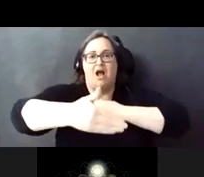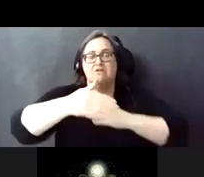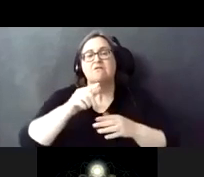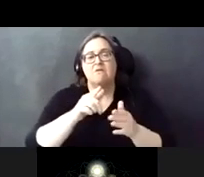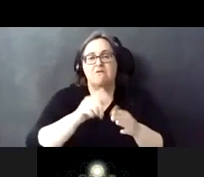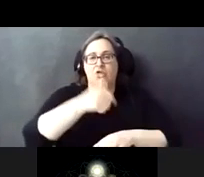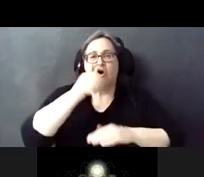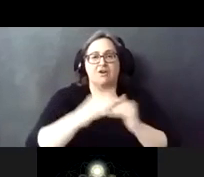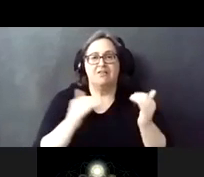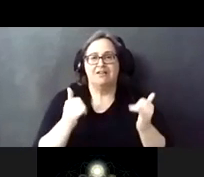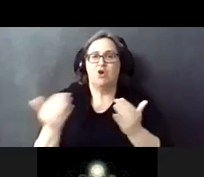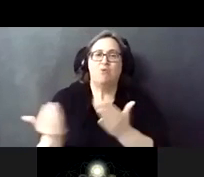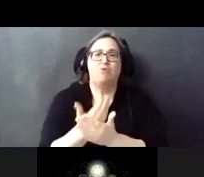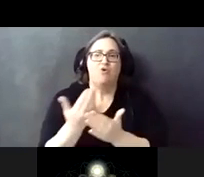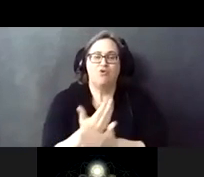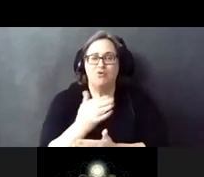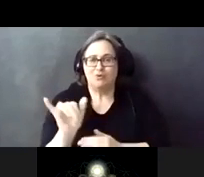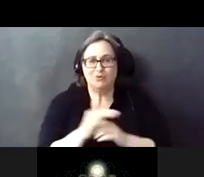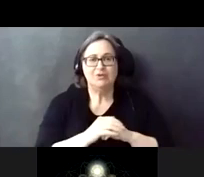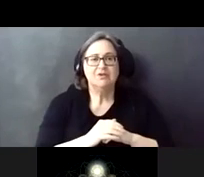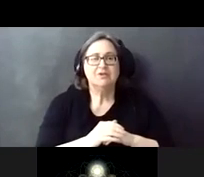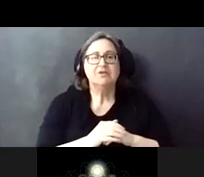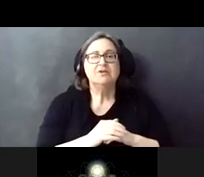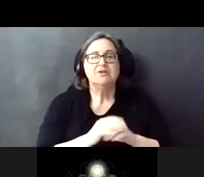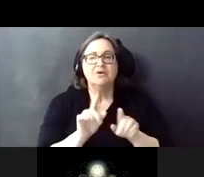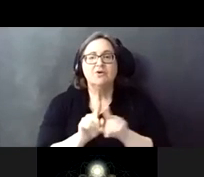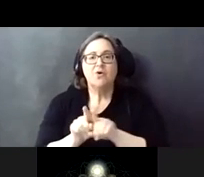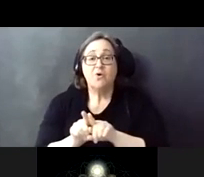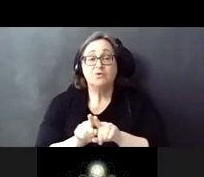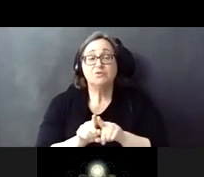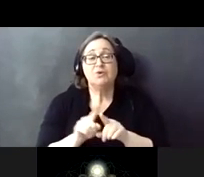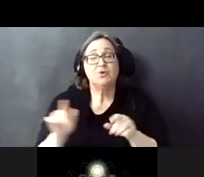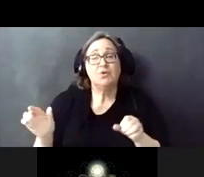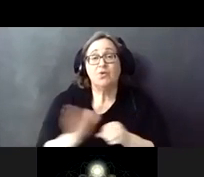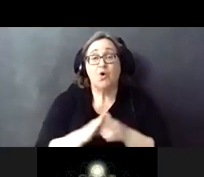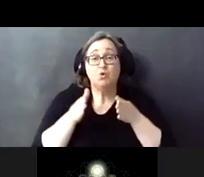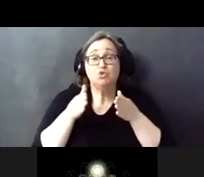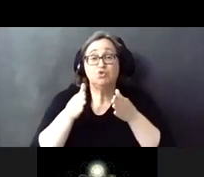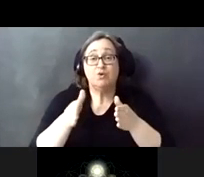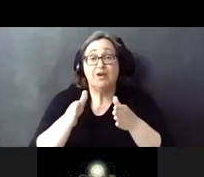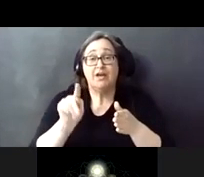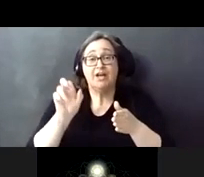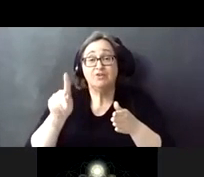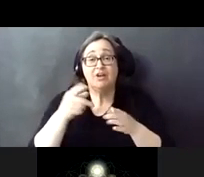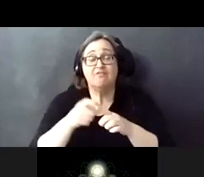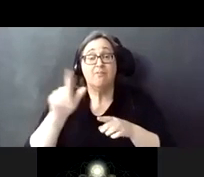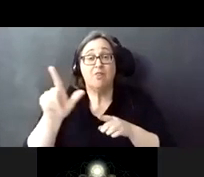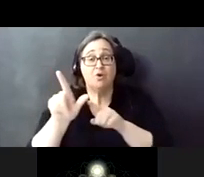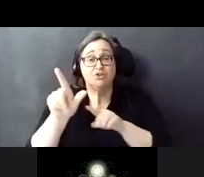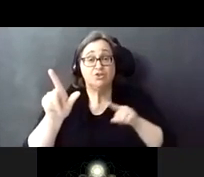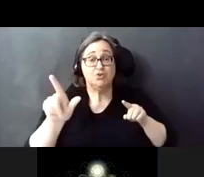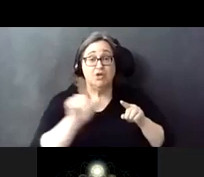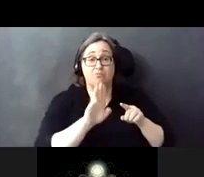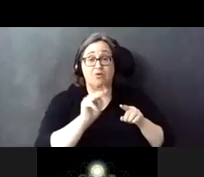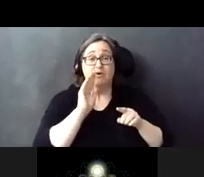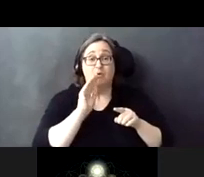today. Totally brand new as well. And then in addition to the stations, the entire track structure from Lawrence to Bryn Mawr is going to